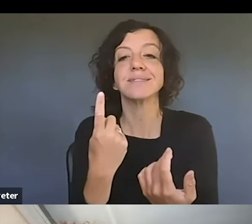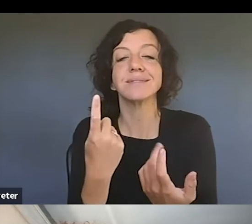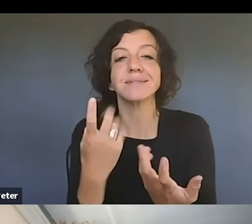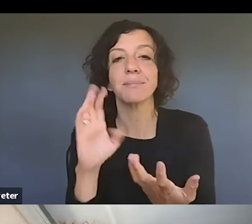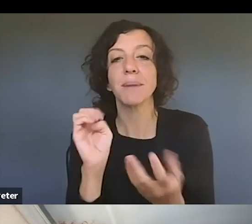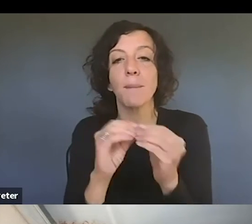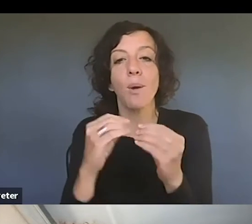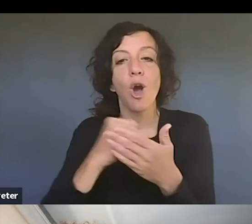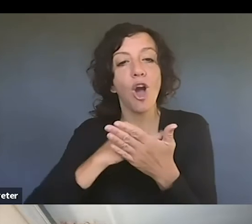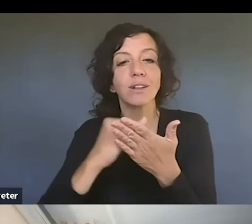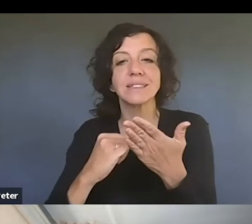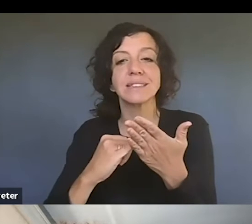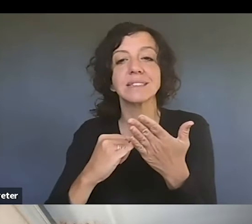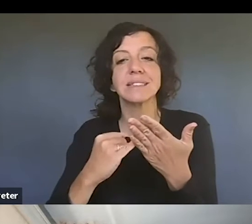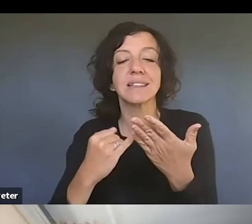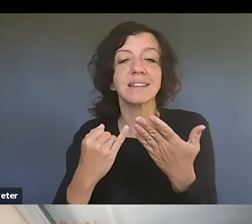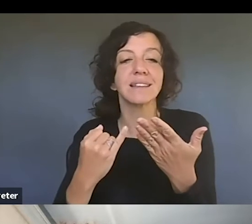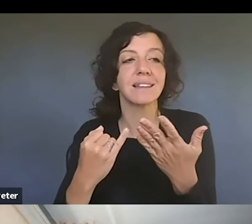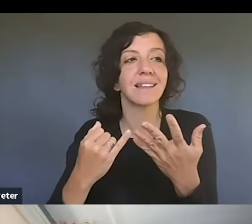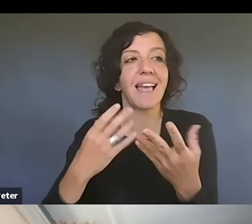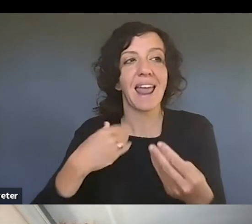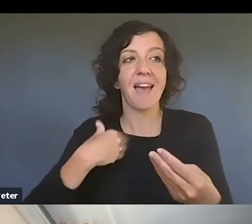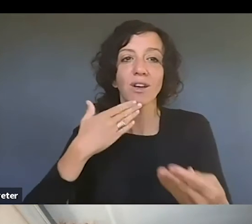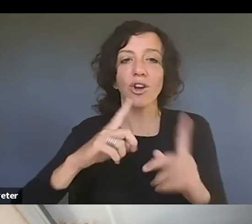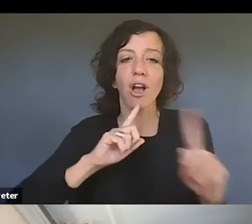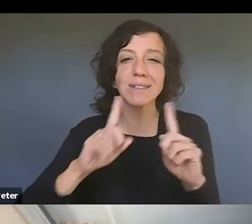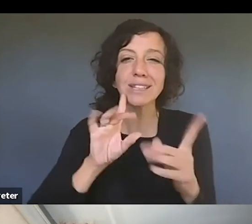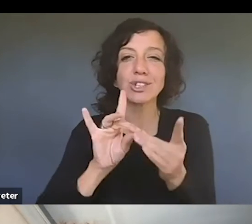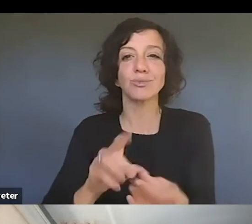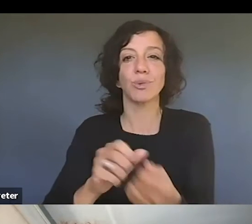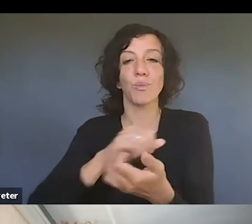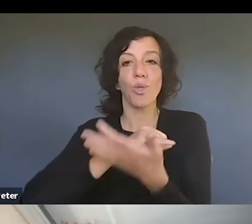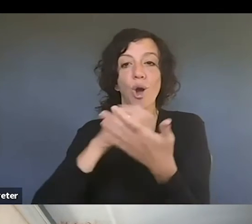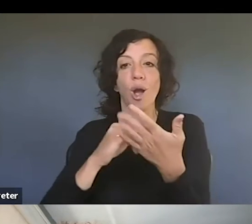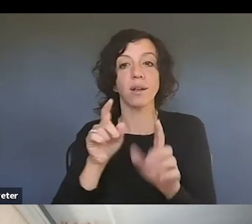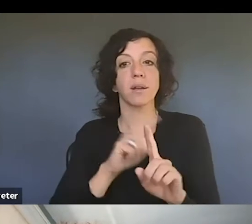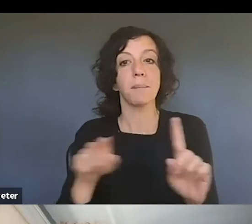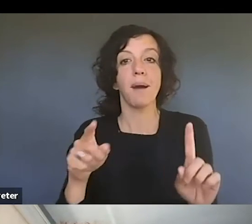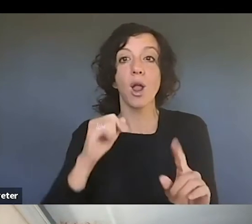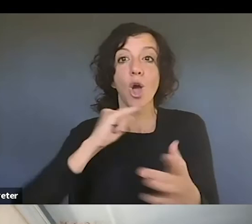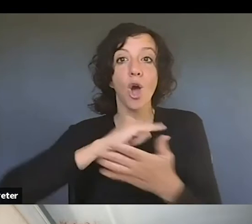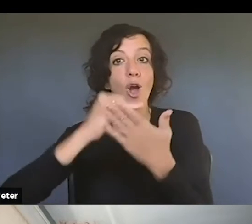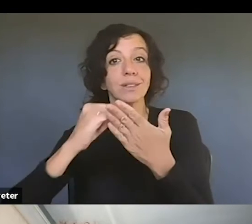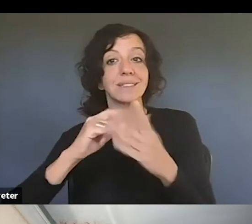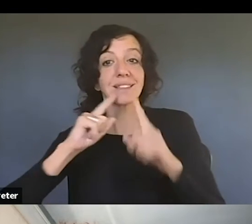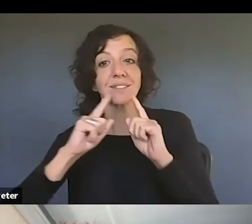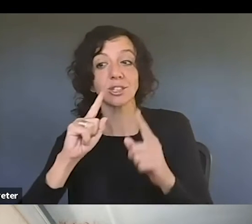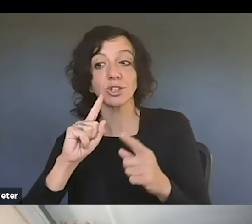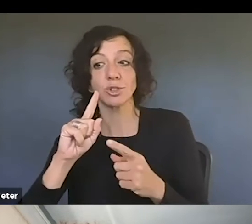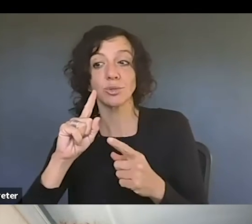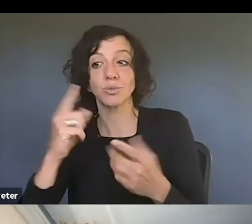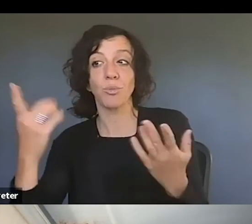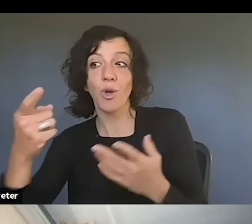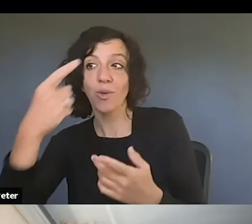um, conversations, right? But what seems like an artistic conversation to you might not seem